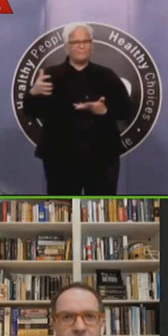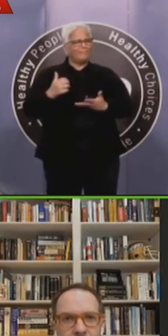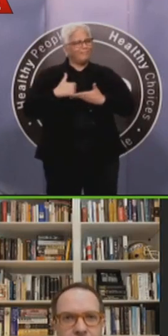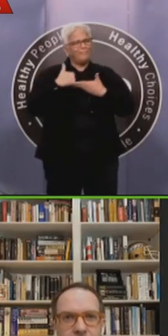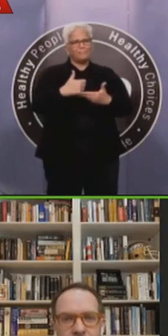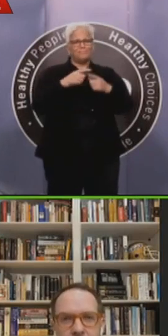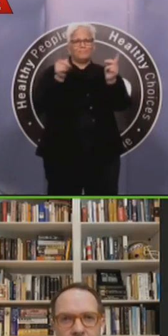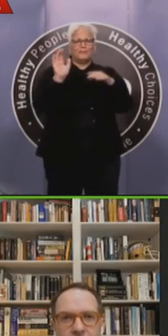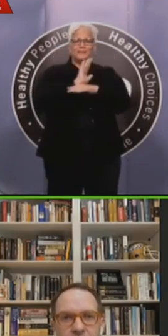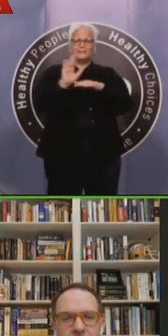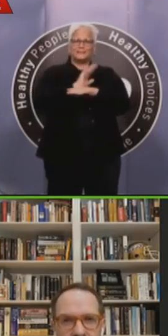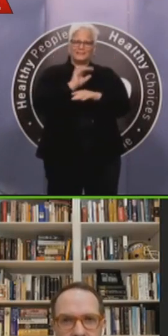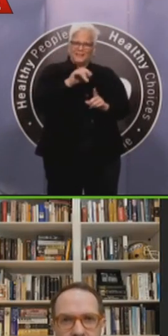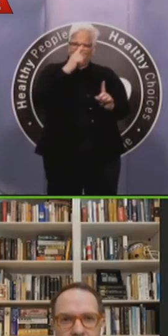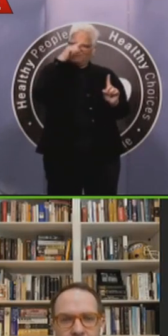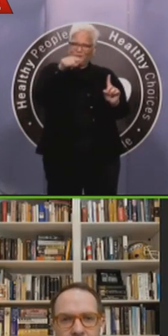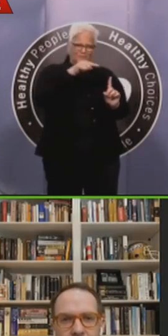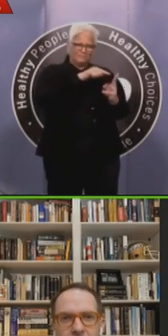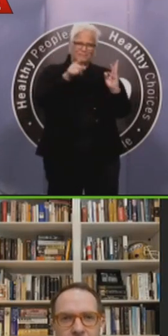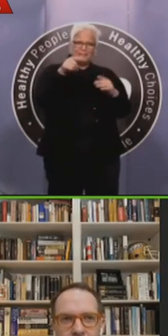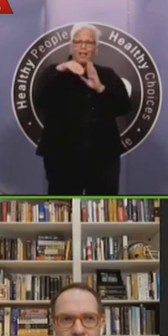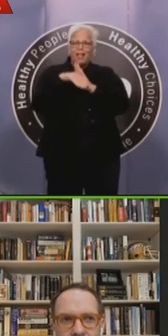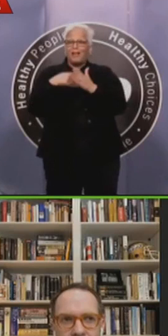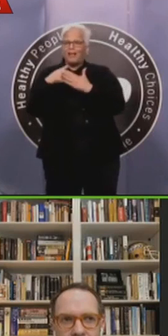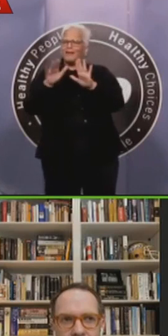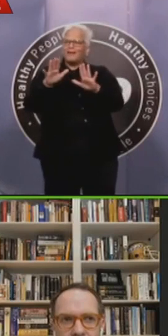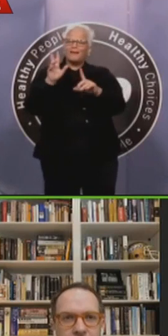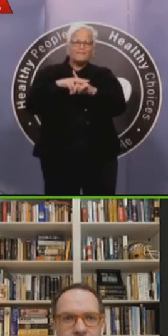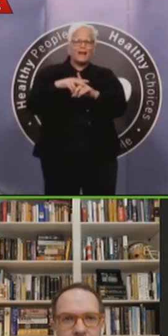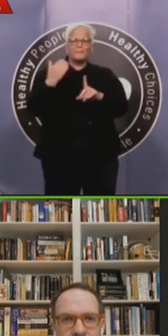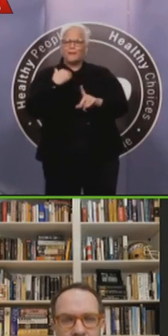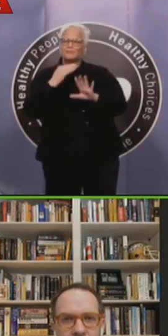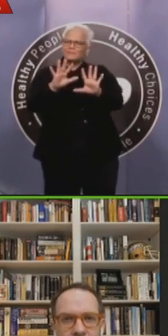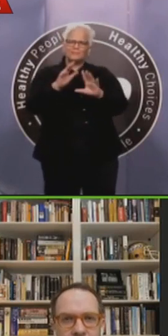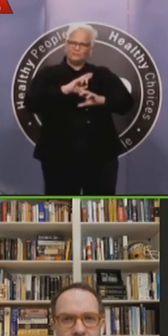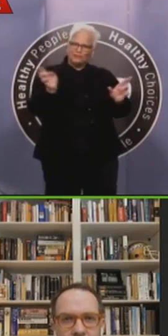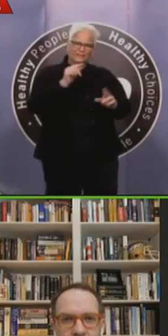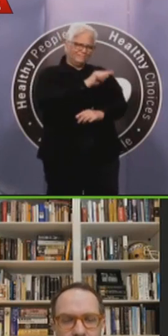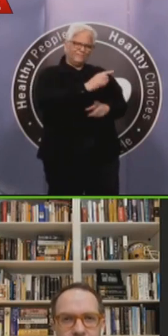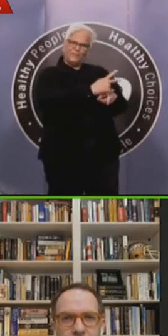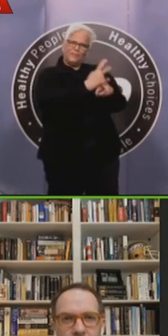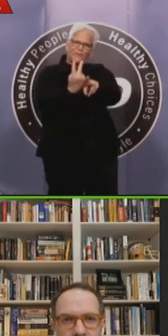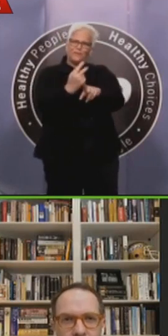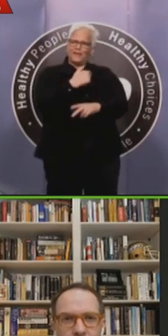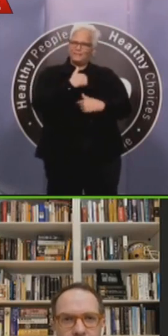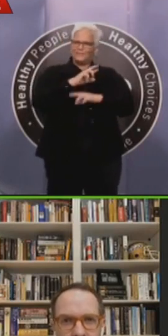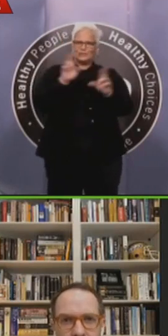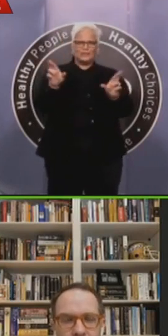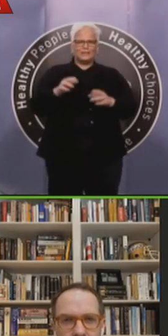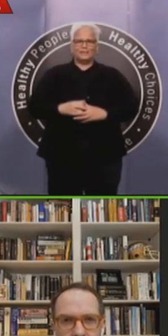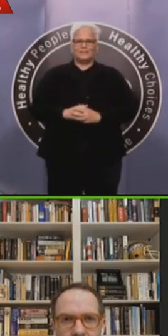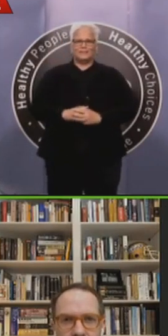get through this period of time, uh, and emerge on the other side of this and be able to recover